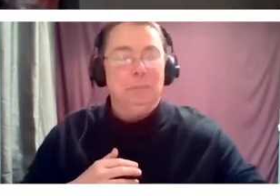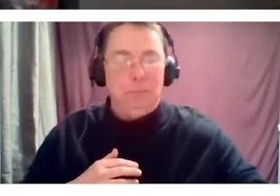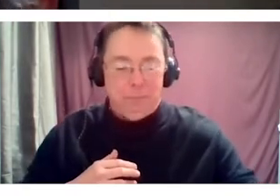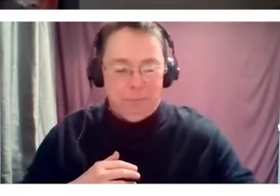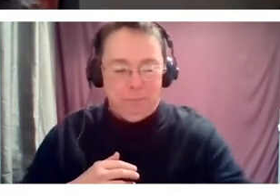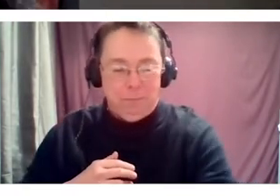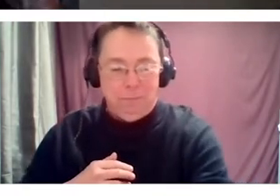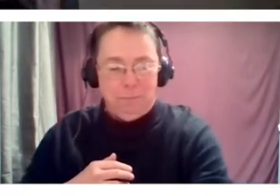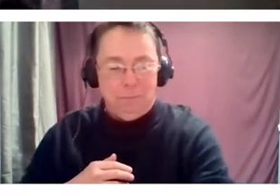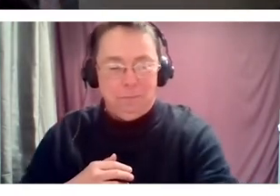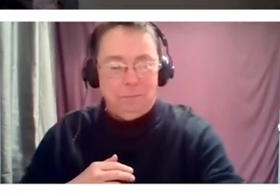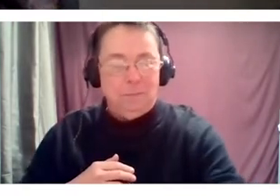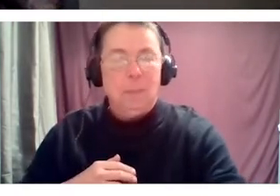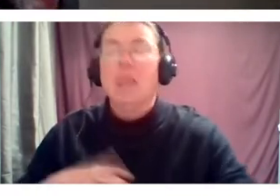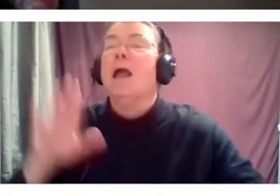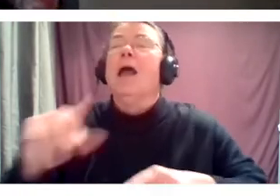You're muted, David.